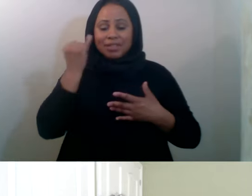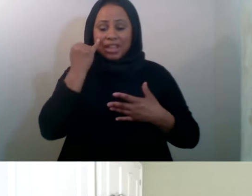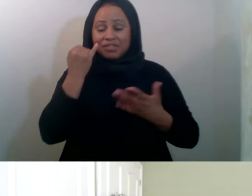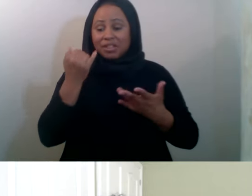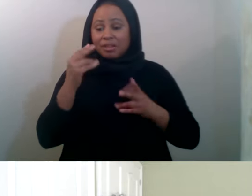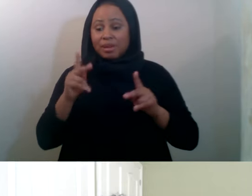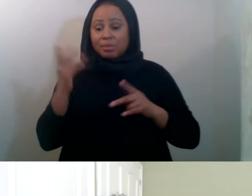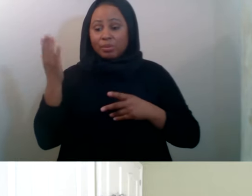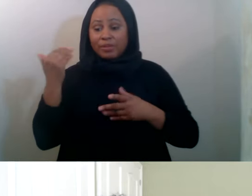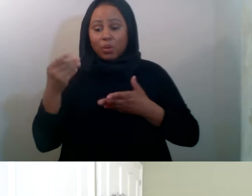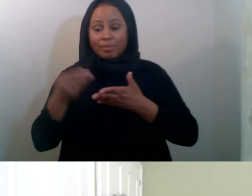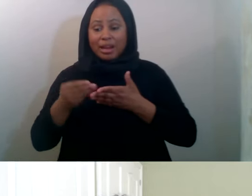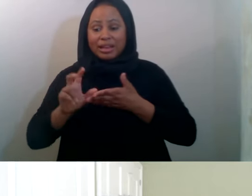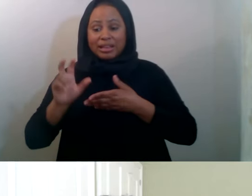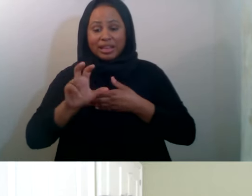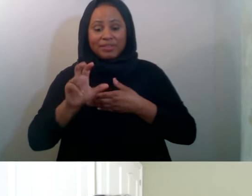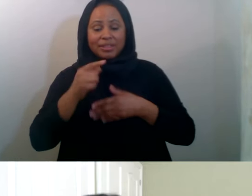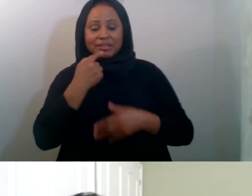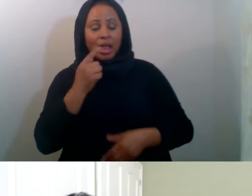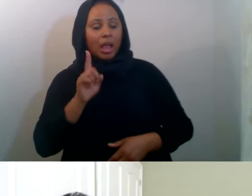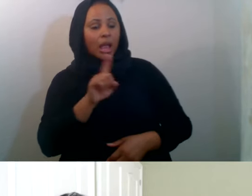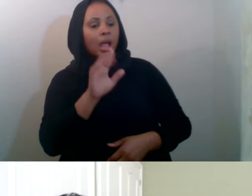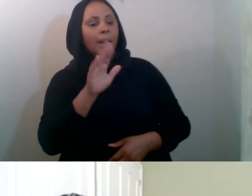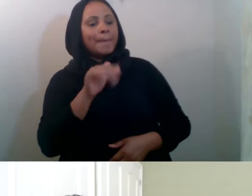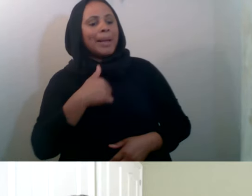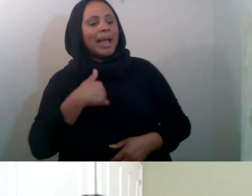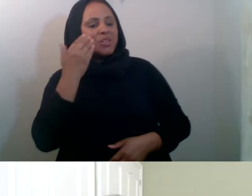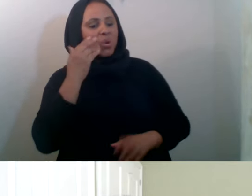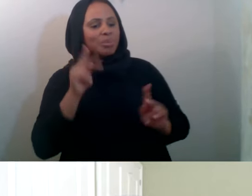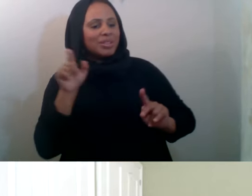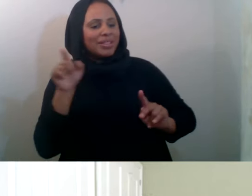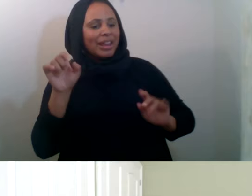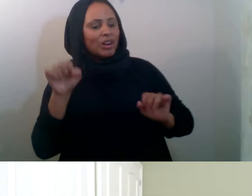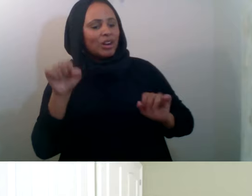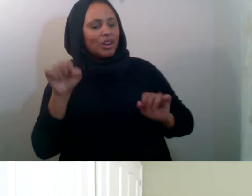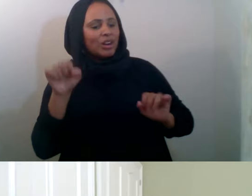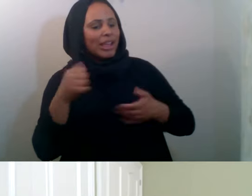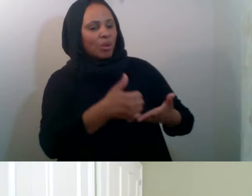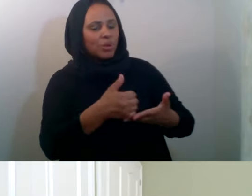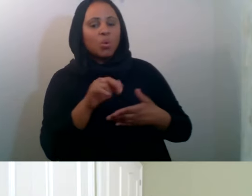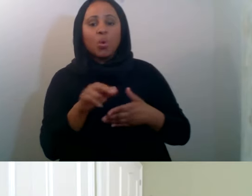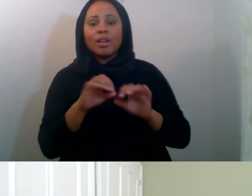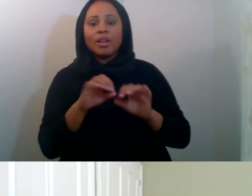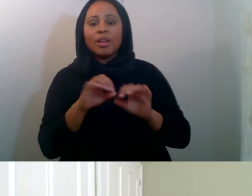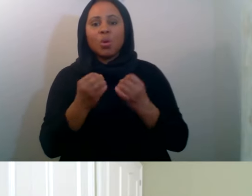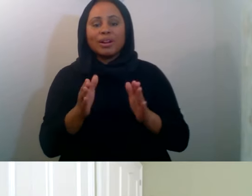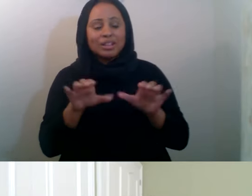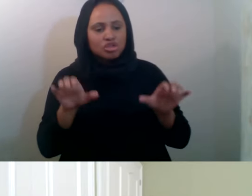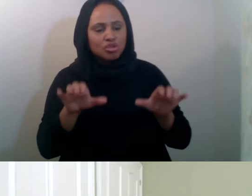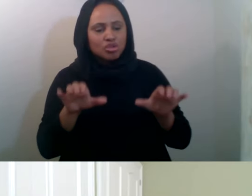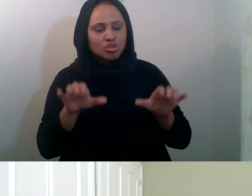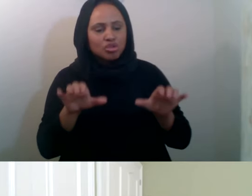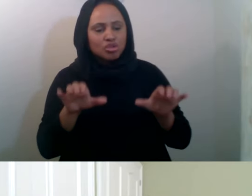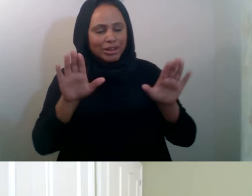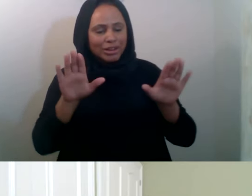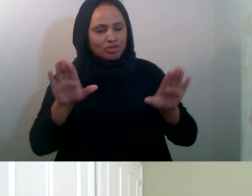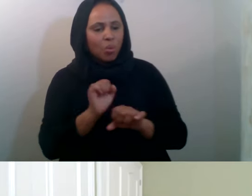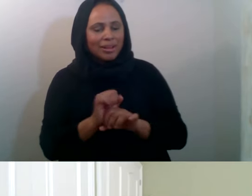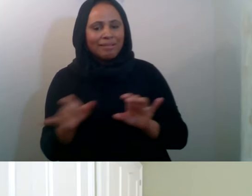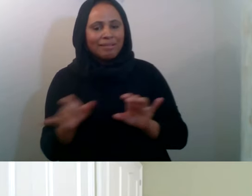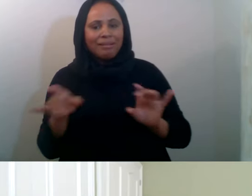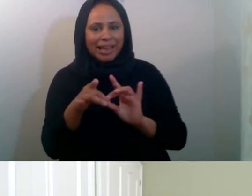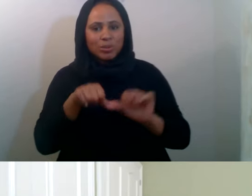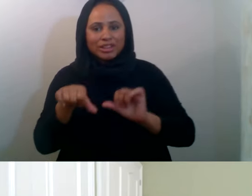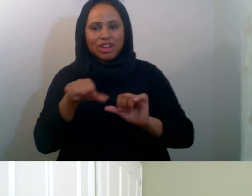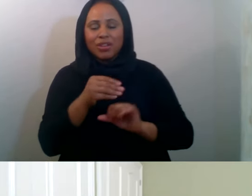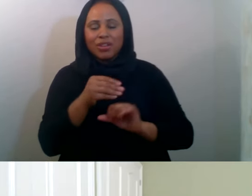up and say, Hey, you know what? Uh, I know someone that could help you with this, or it's the campaign organizers doing incredible work that end up connecting with each other and saying, you know